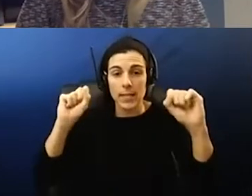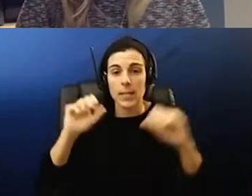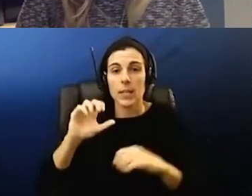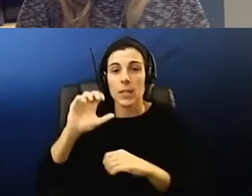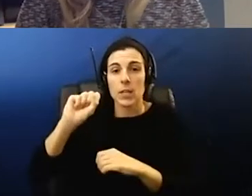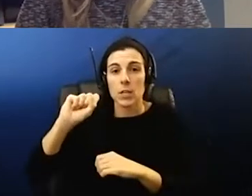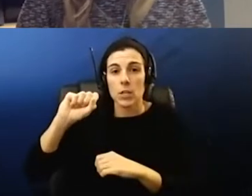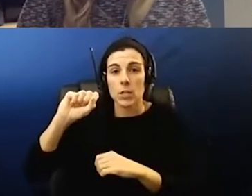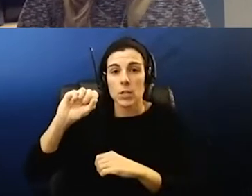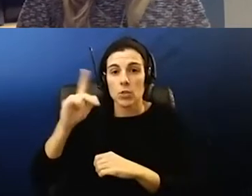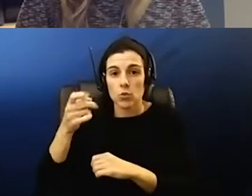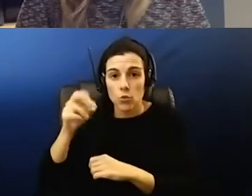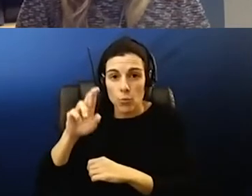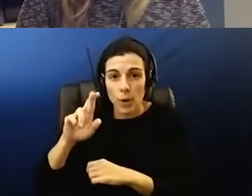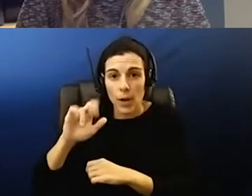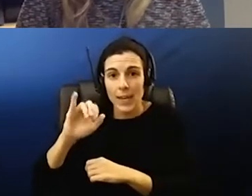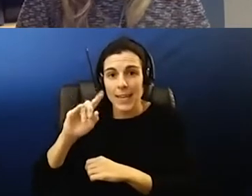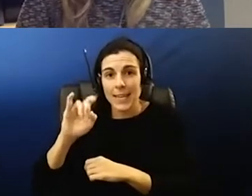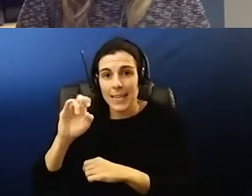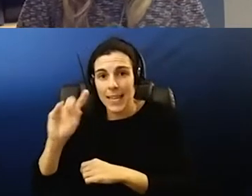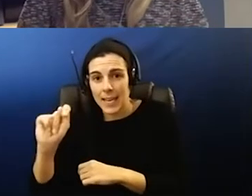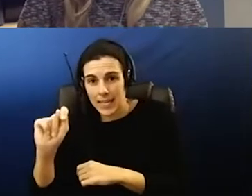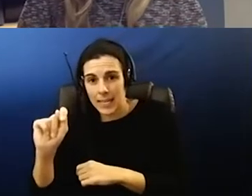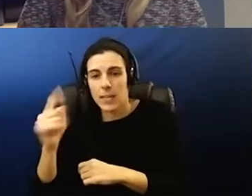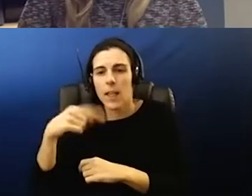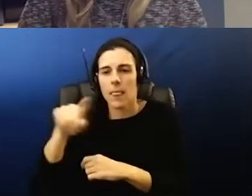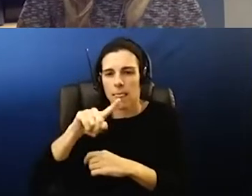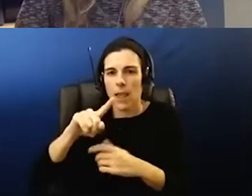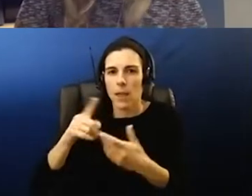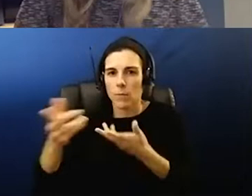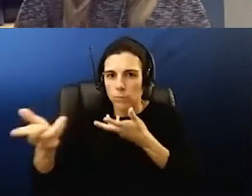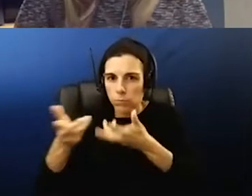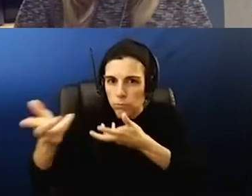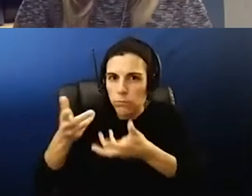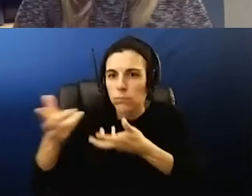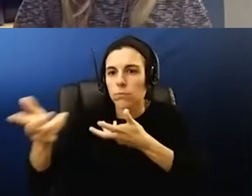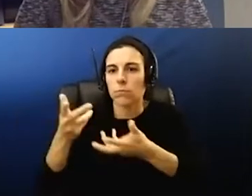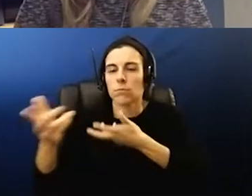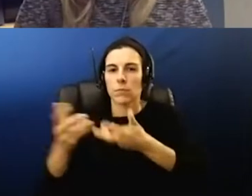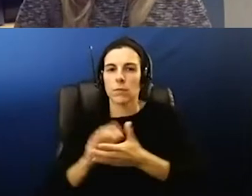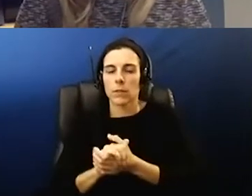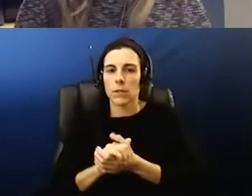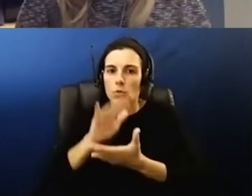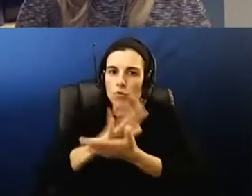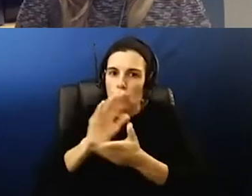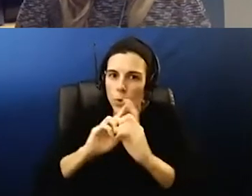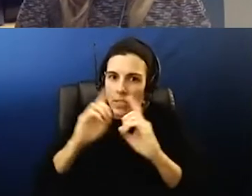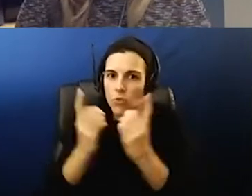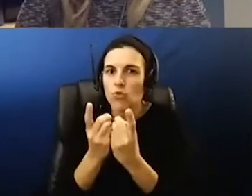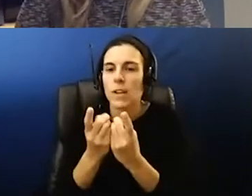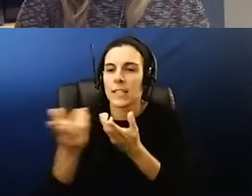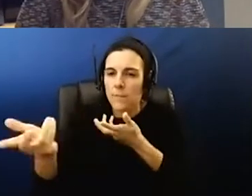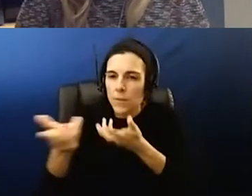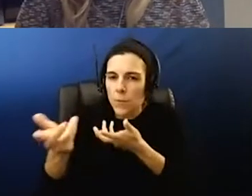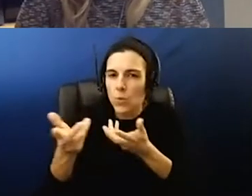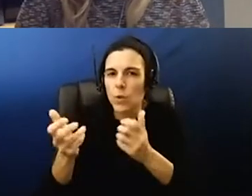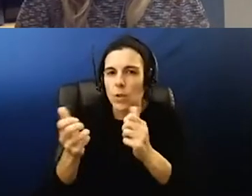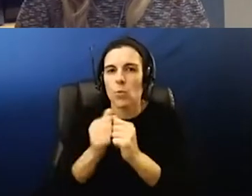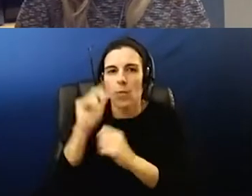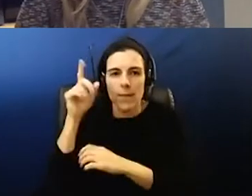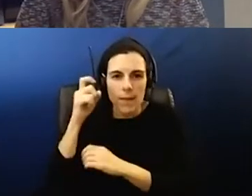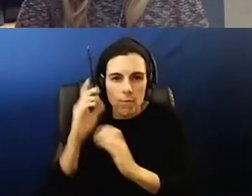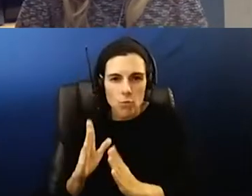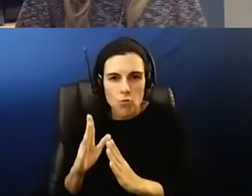in writing to the governor writing to the commission of education um and in pleading the case of school districts and we'll continue to do that particularly as the